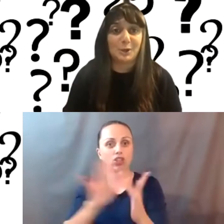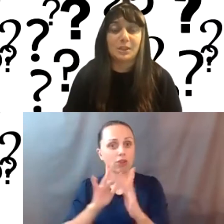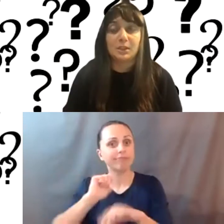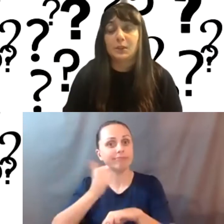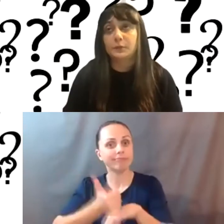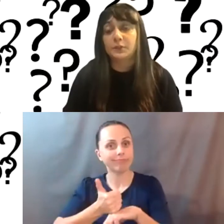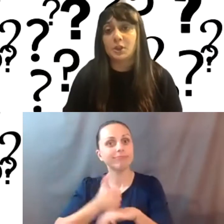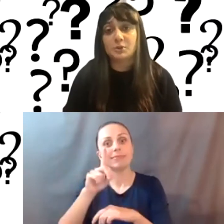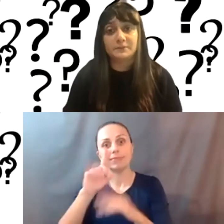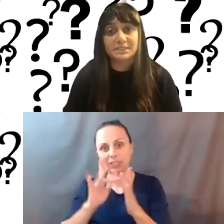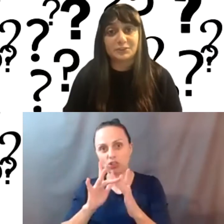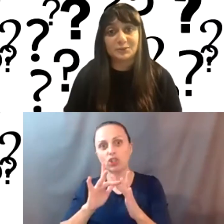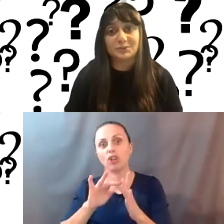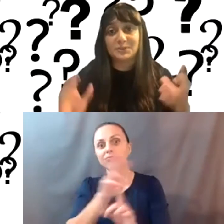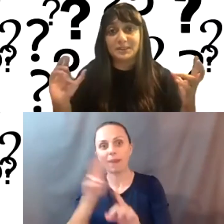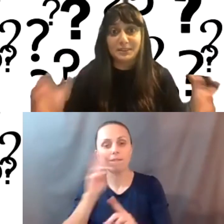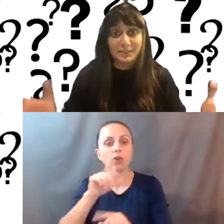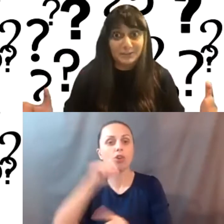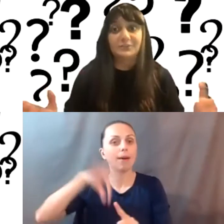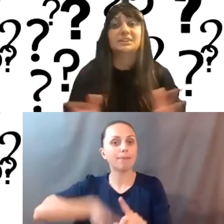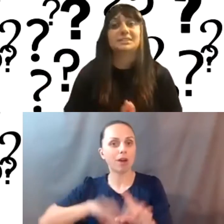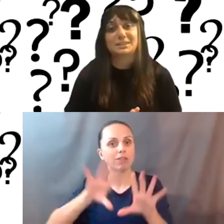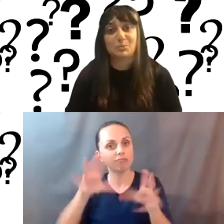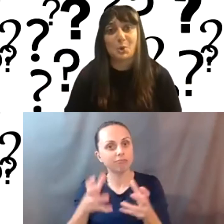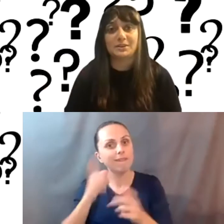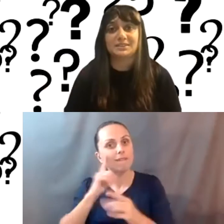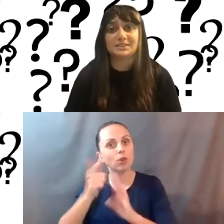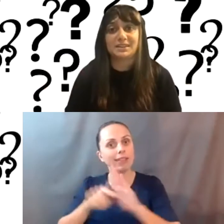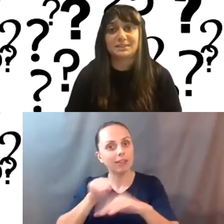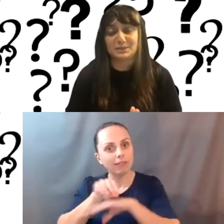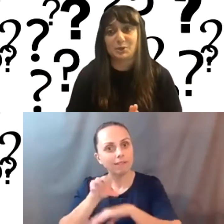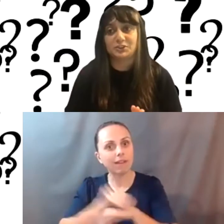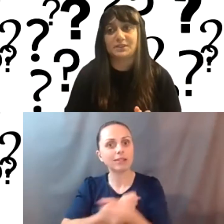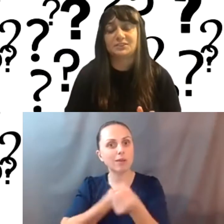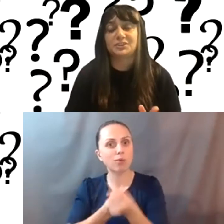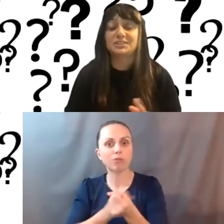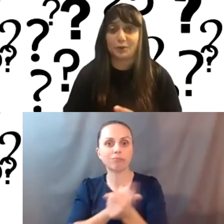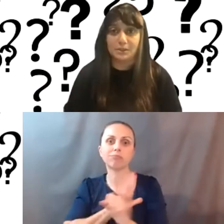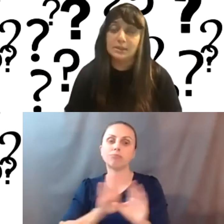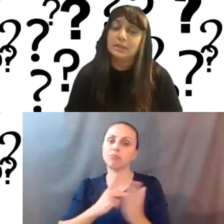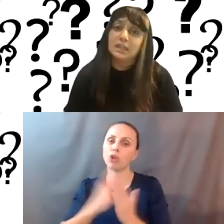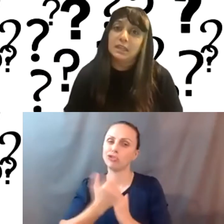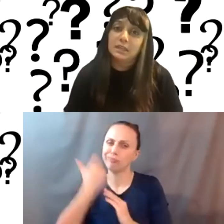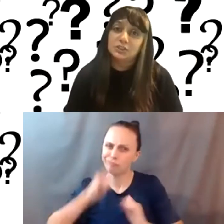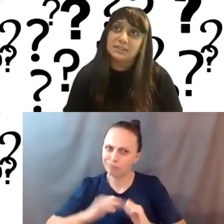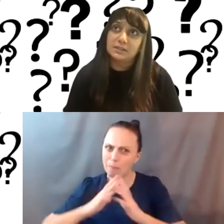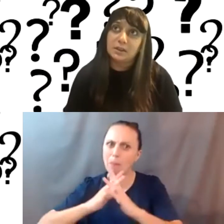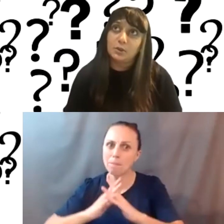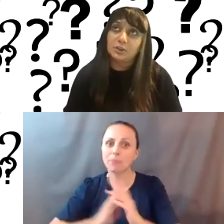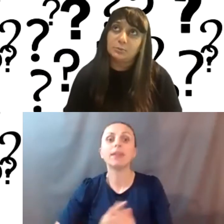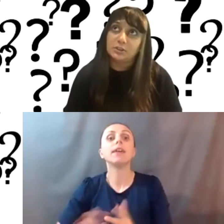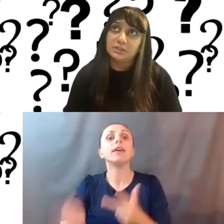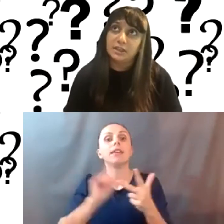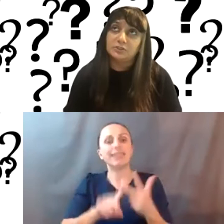platform for the nonprofit sector to get legal advice and support. It's an excellent project that just started. And I just